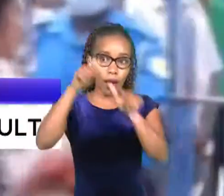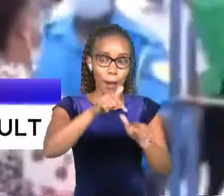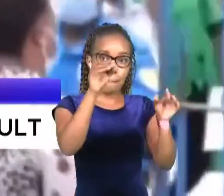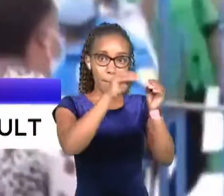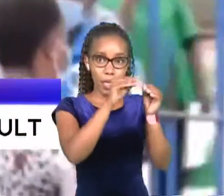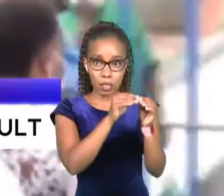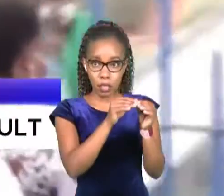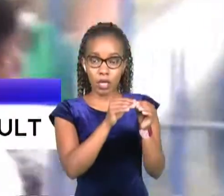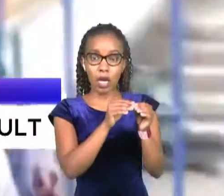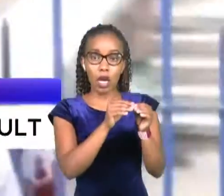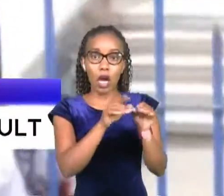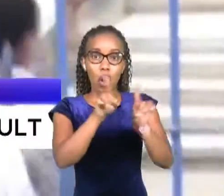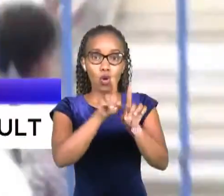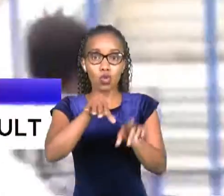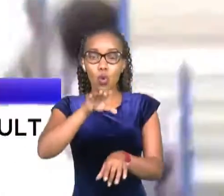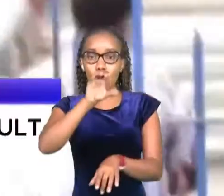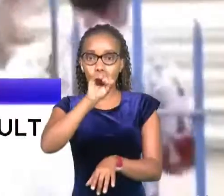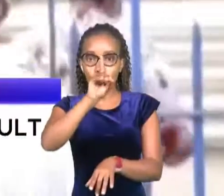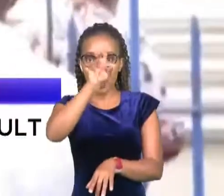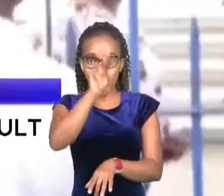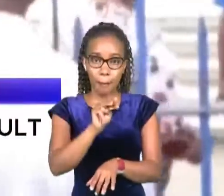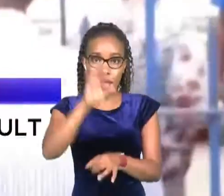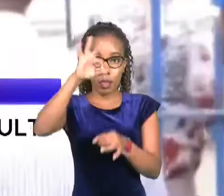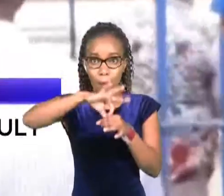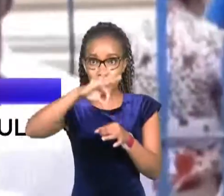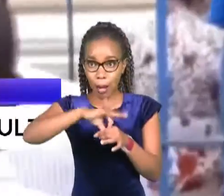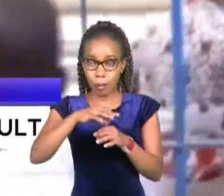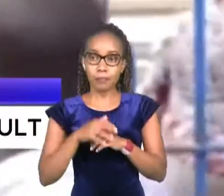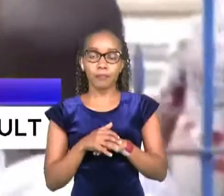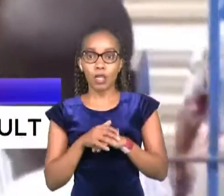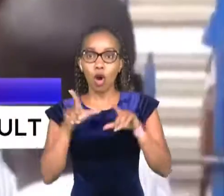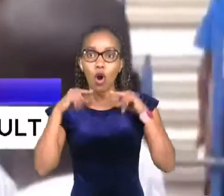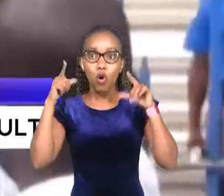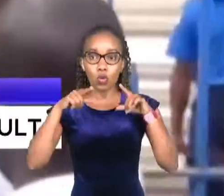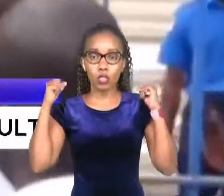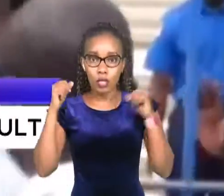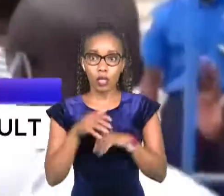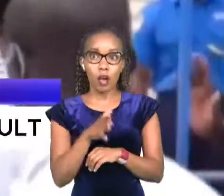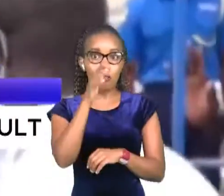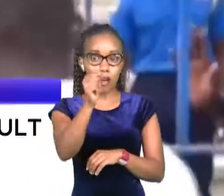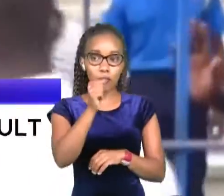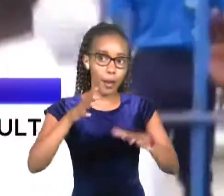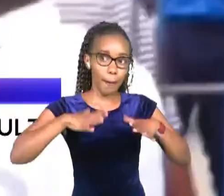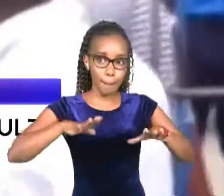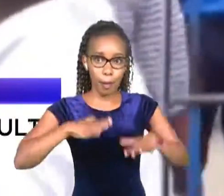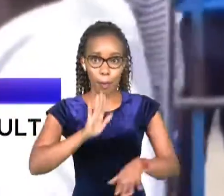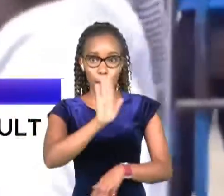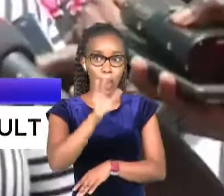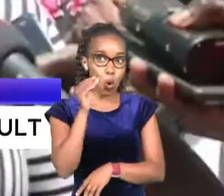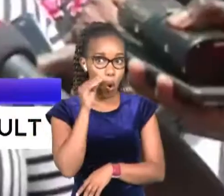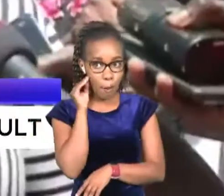katana an odm candidate in the by-election where he was hosting more than 500 people at his home